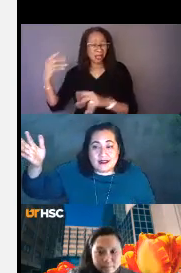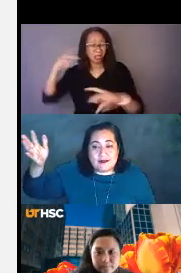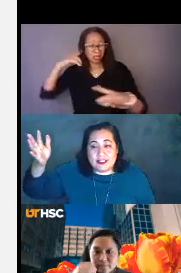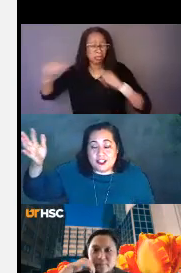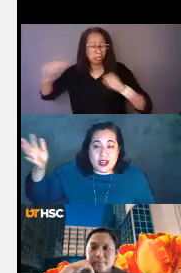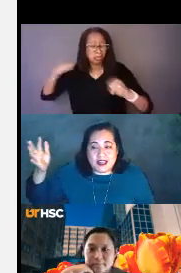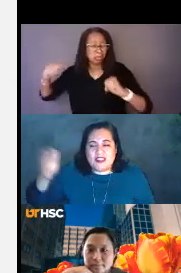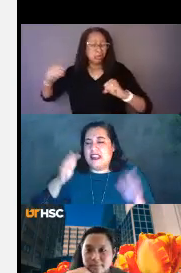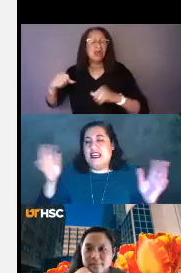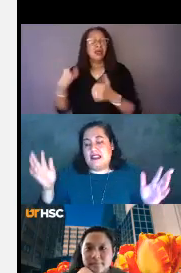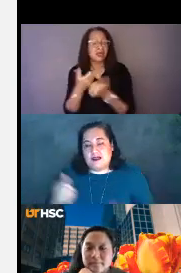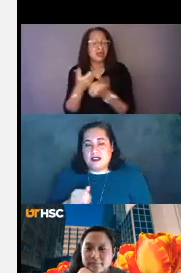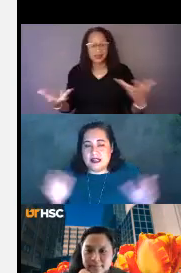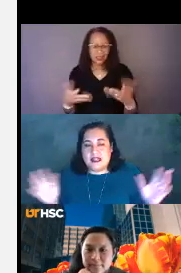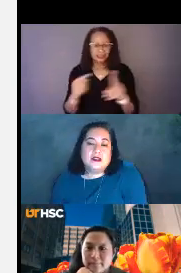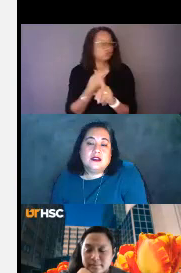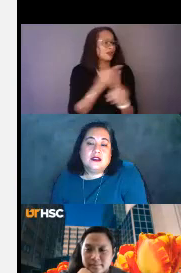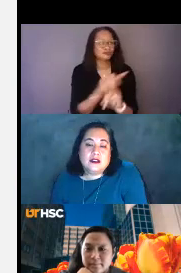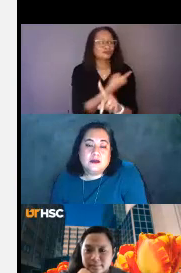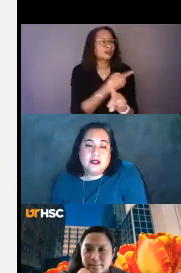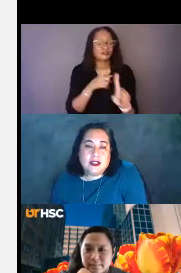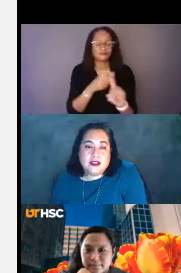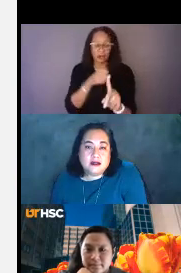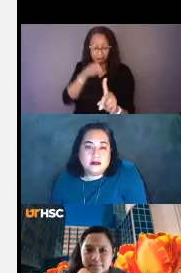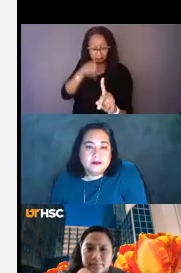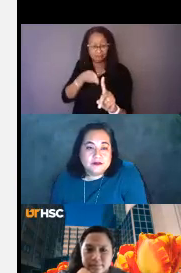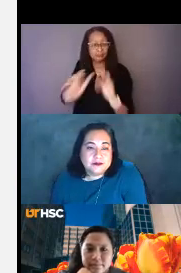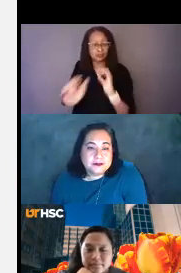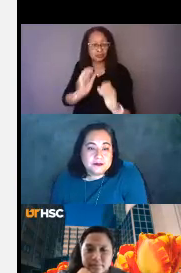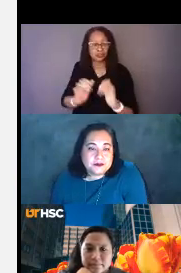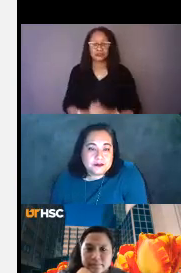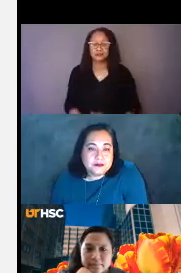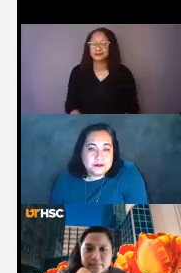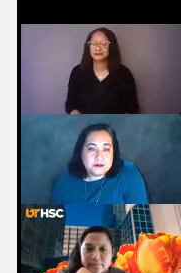is distracting. could be anything. Noise is anything that distracts the communication.